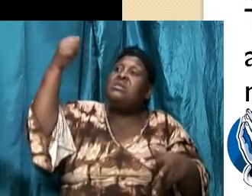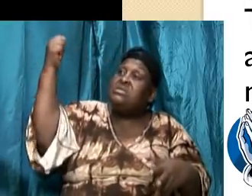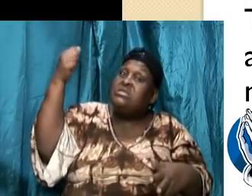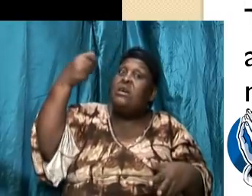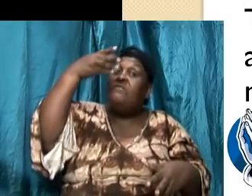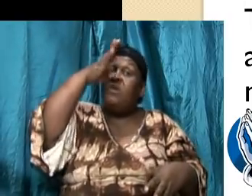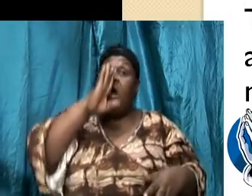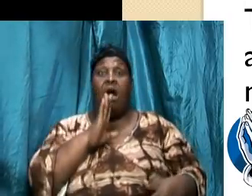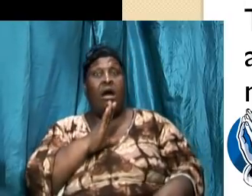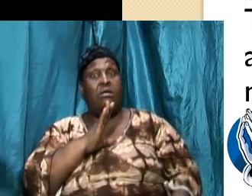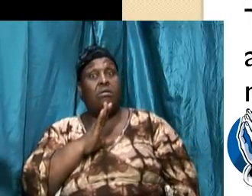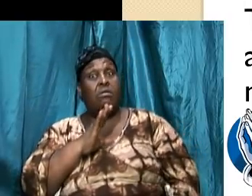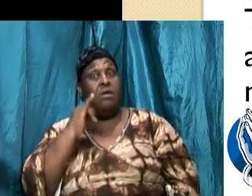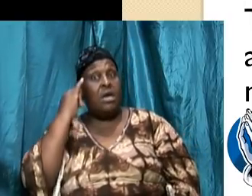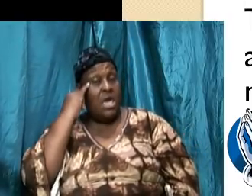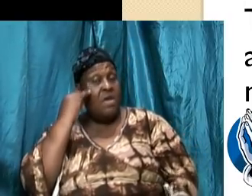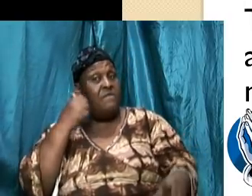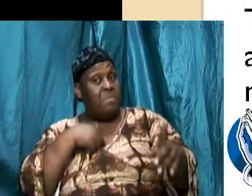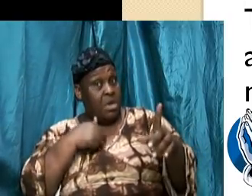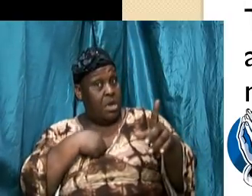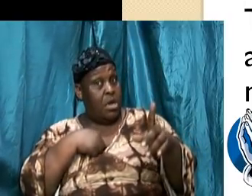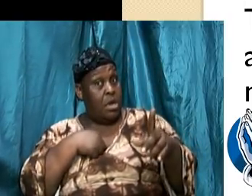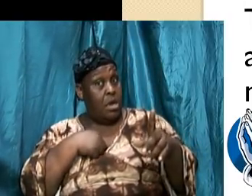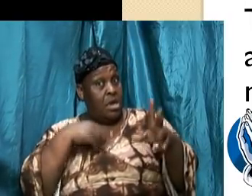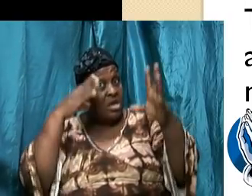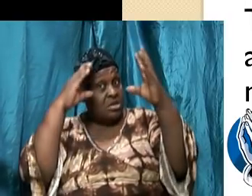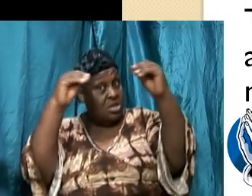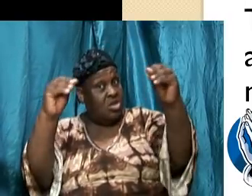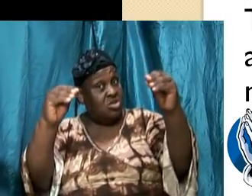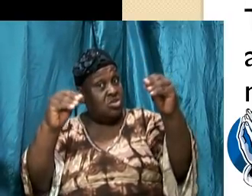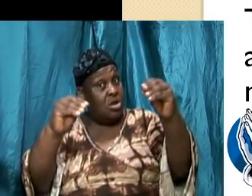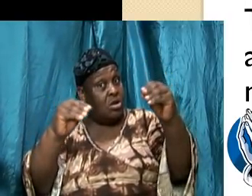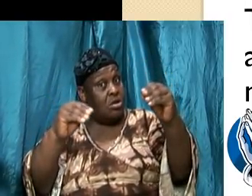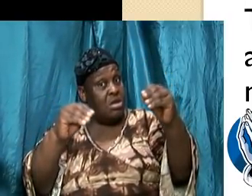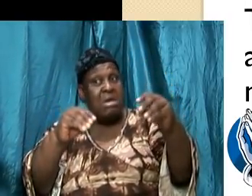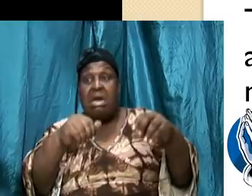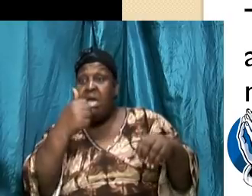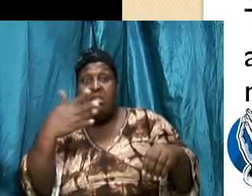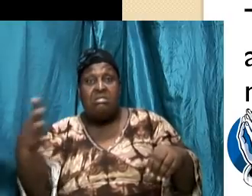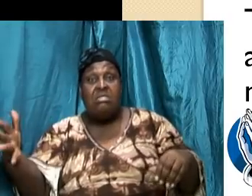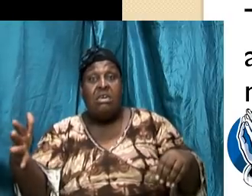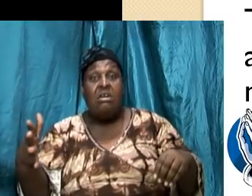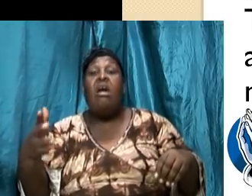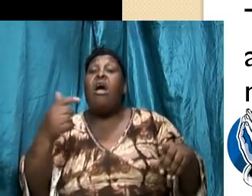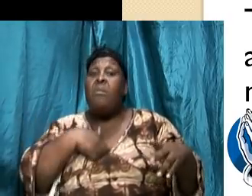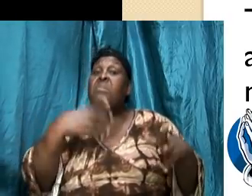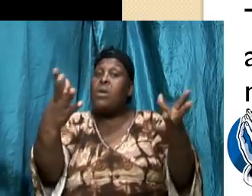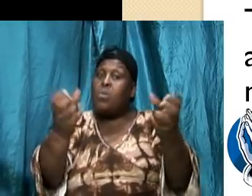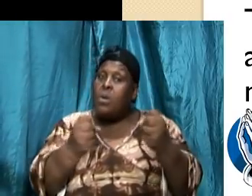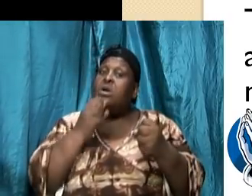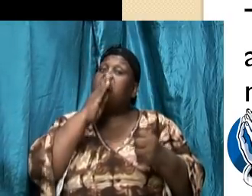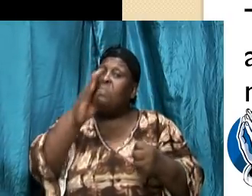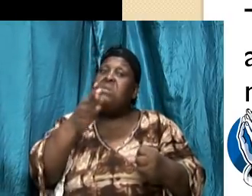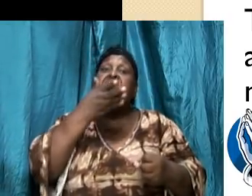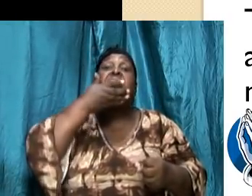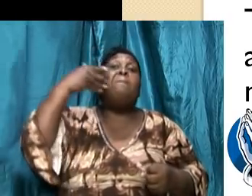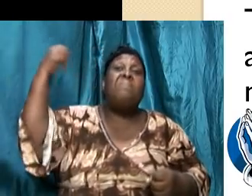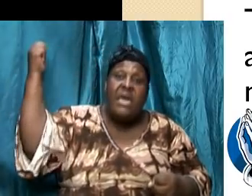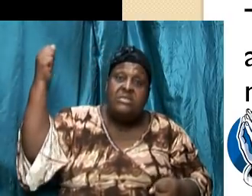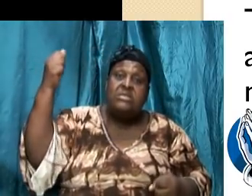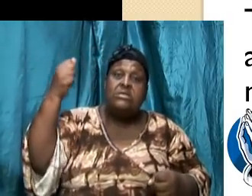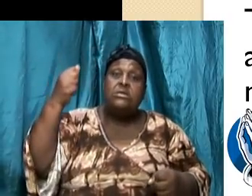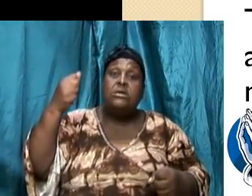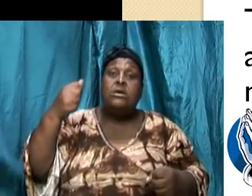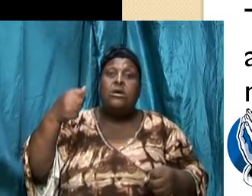preacher I want to be the best preacher if I am a teacher I want to be the best teacher I want to aspire to be the best person where